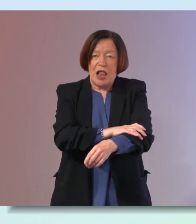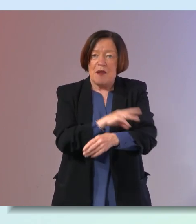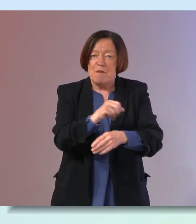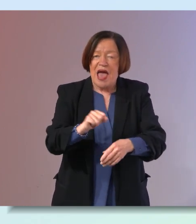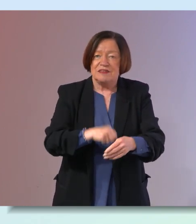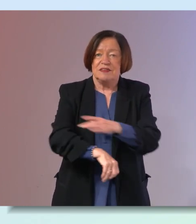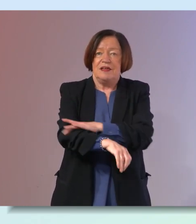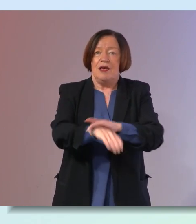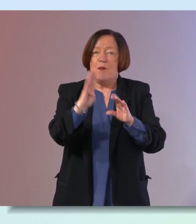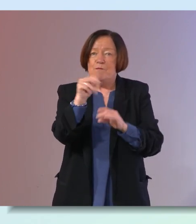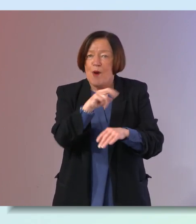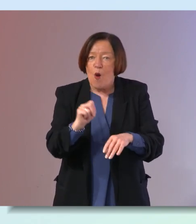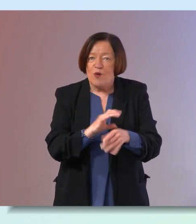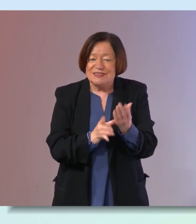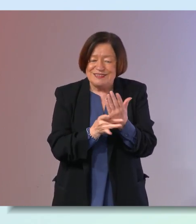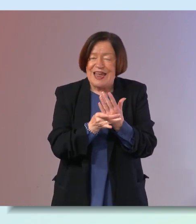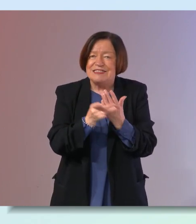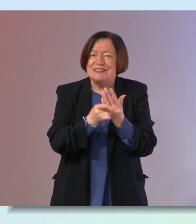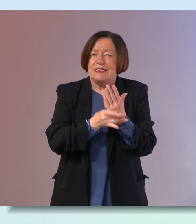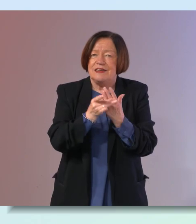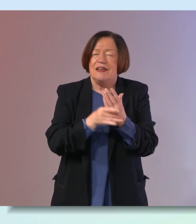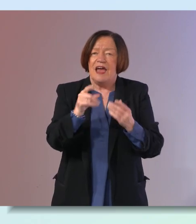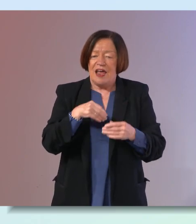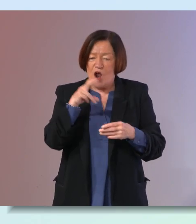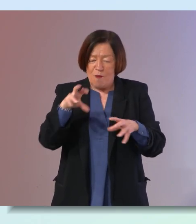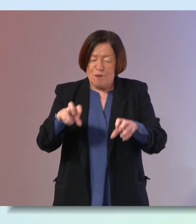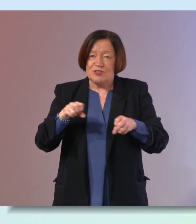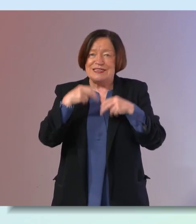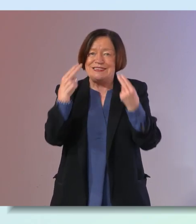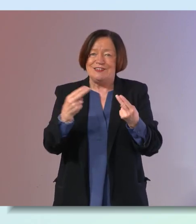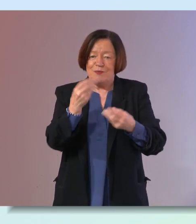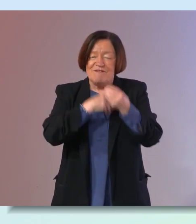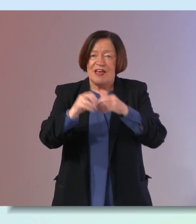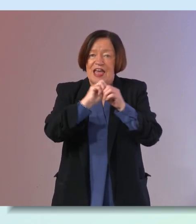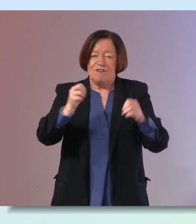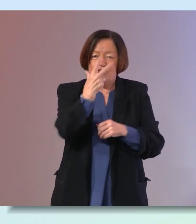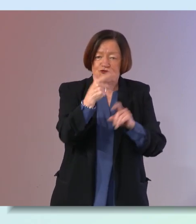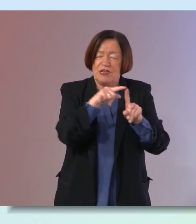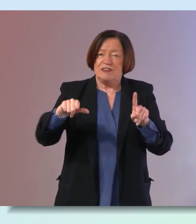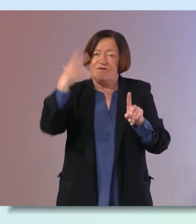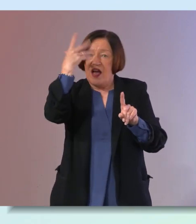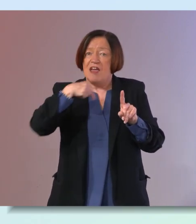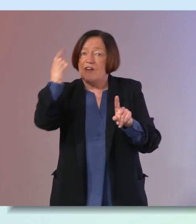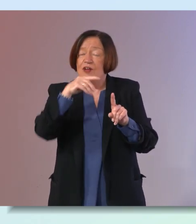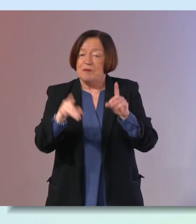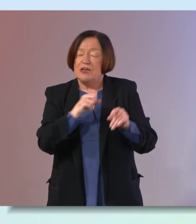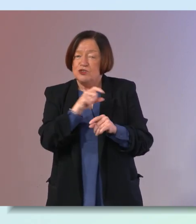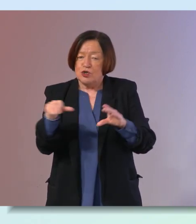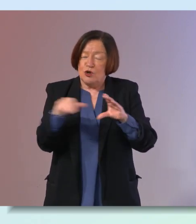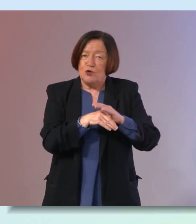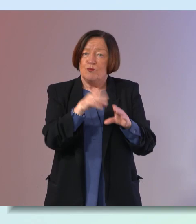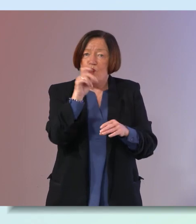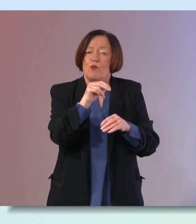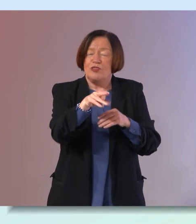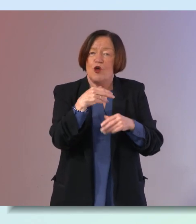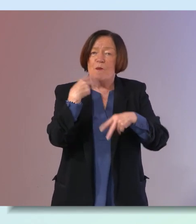um bone density and our muscles and our bones need to be fed every three to five hours or so so making sure you're including protein with your